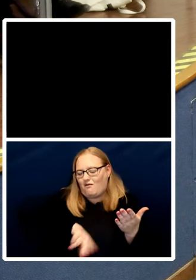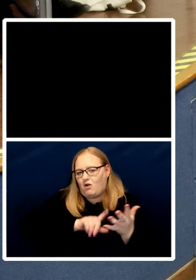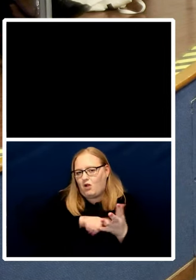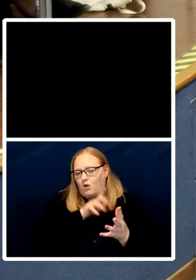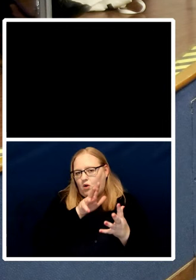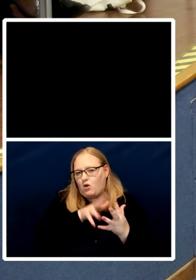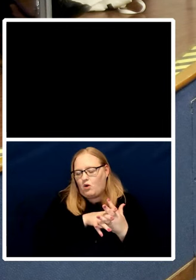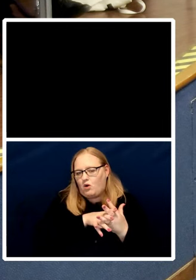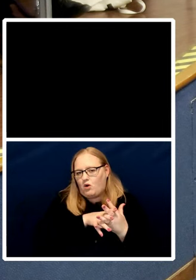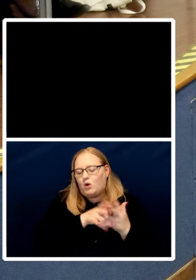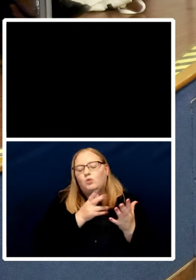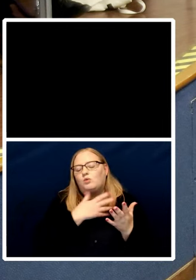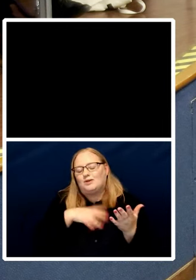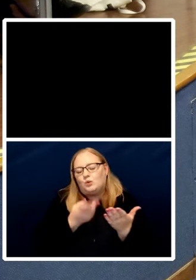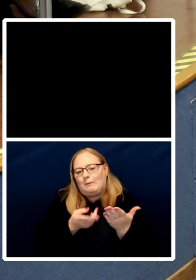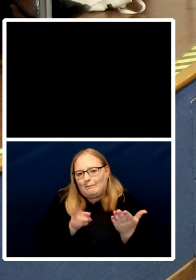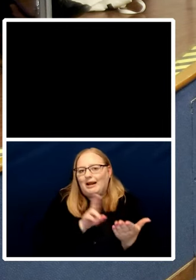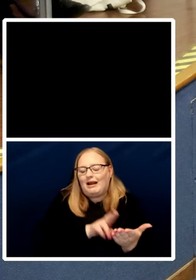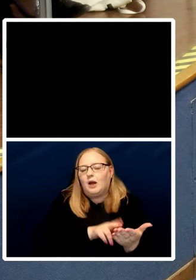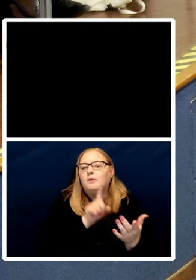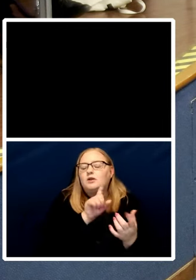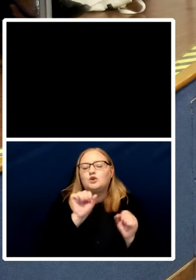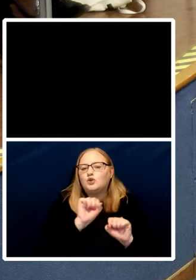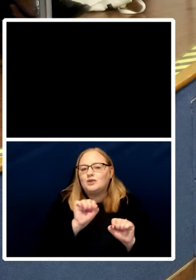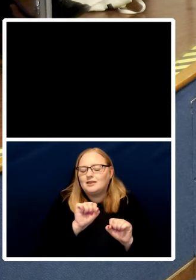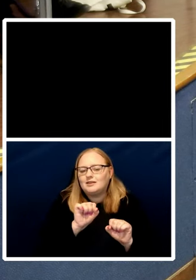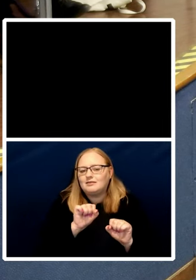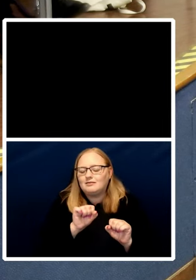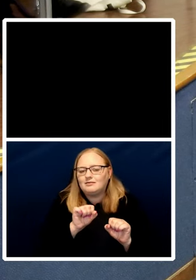so my question to you is